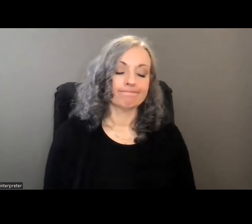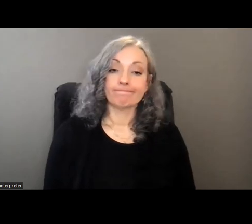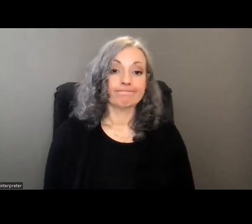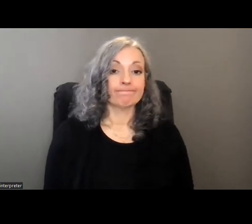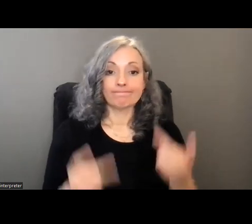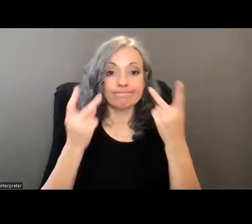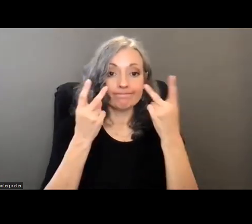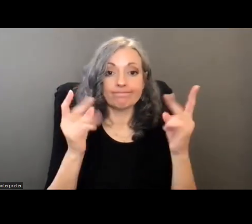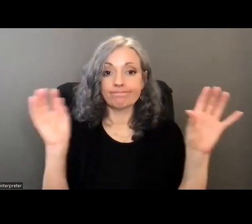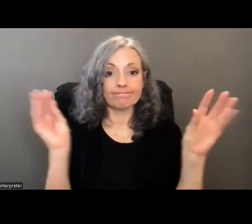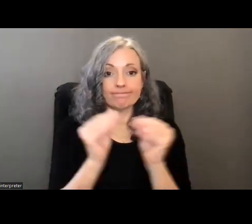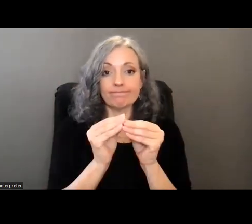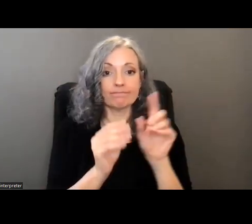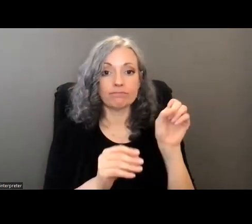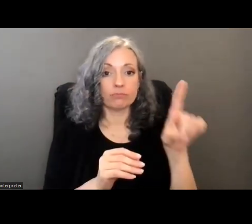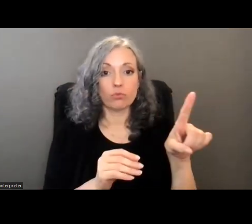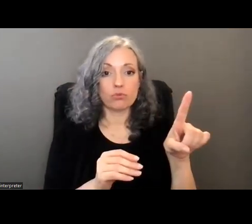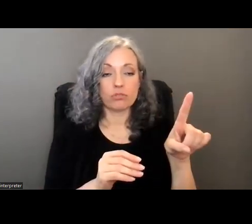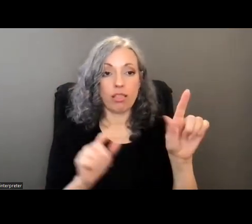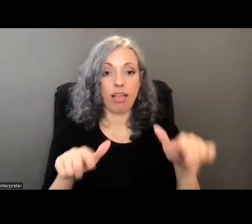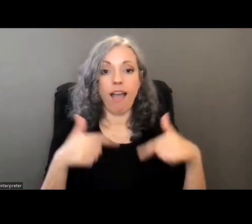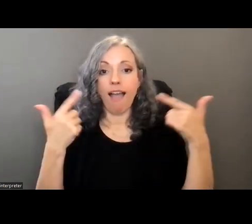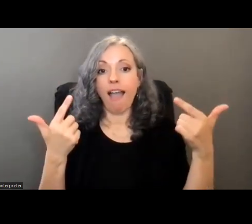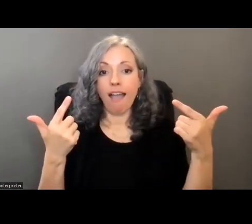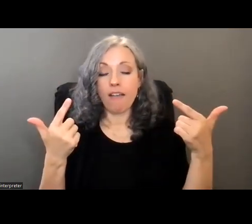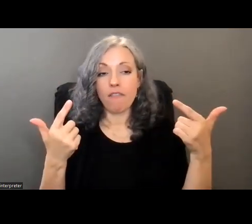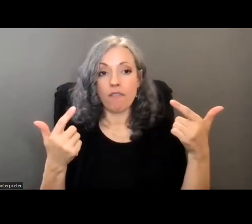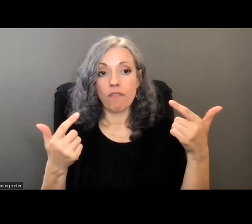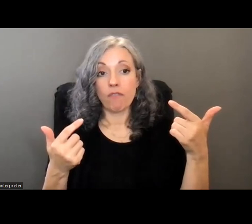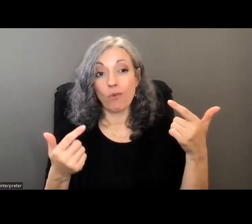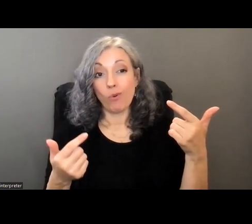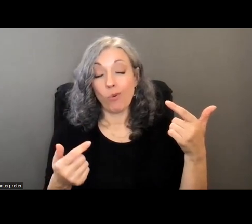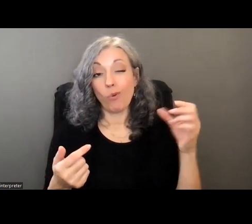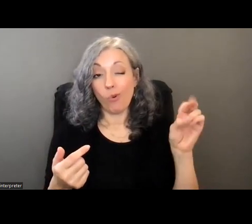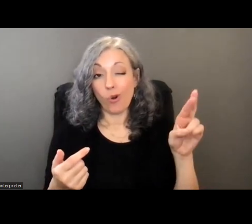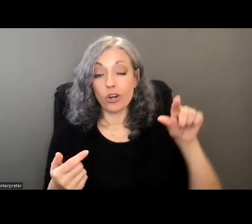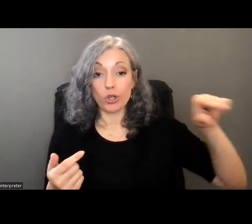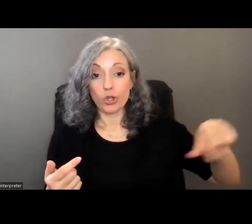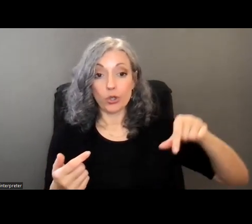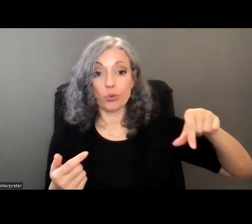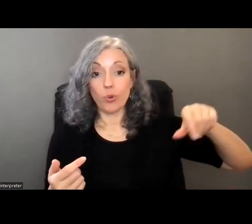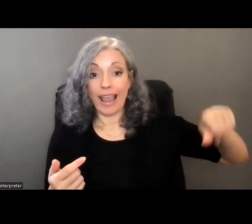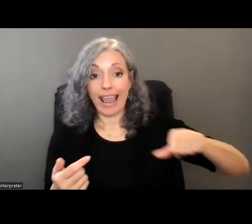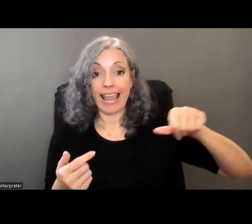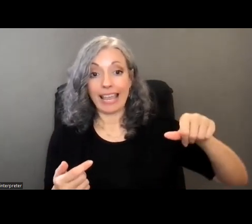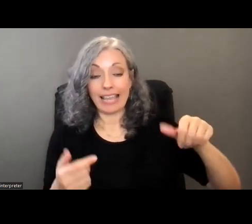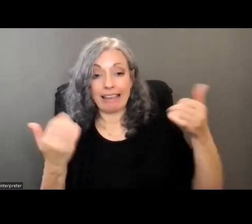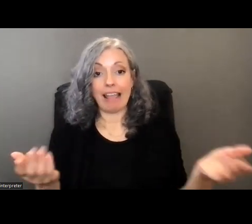questions uh to be asked live uh or in the q a um we'll now go to the closing